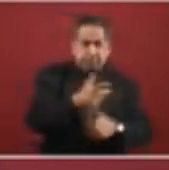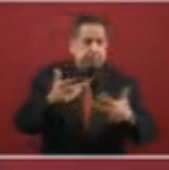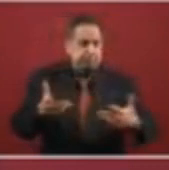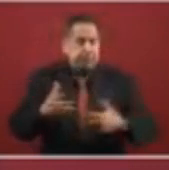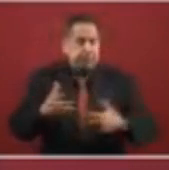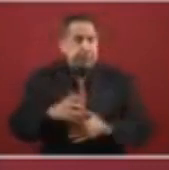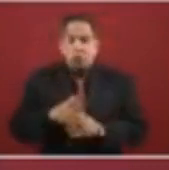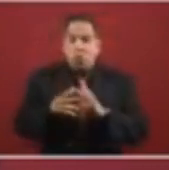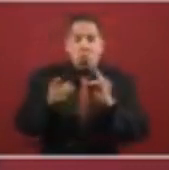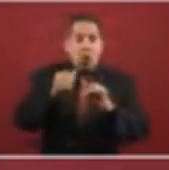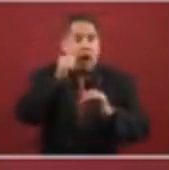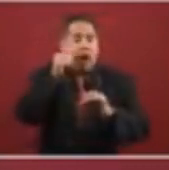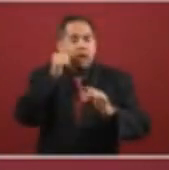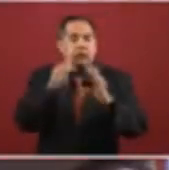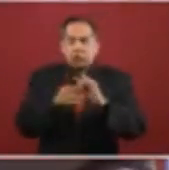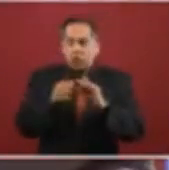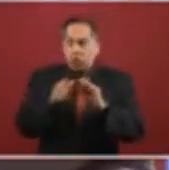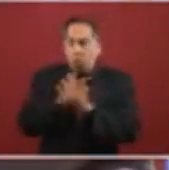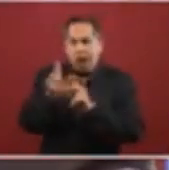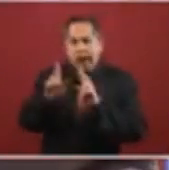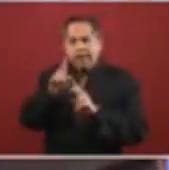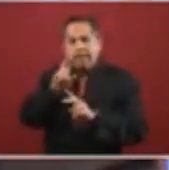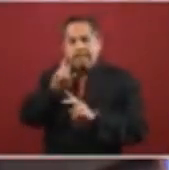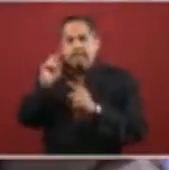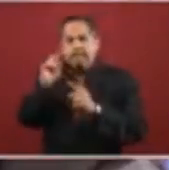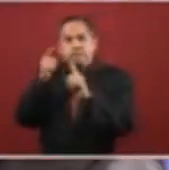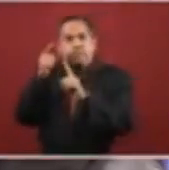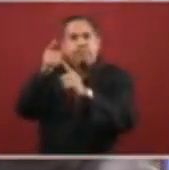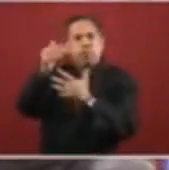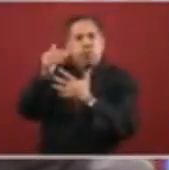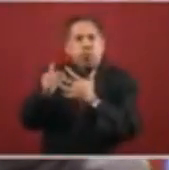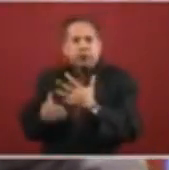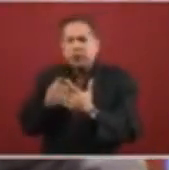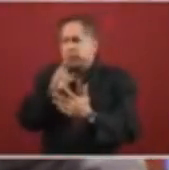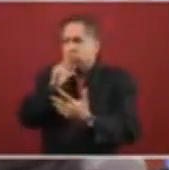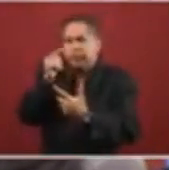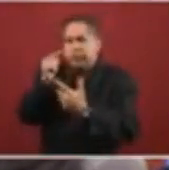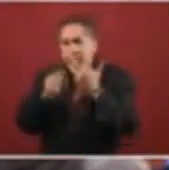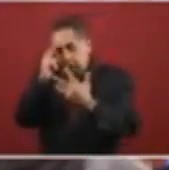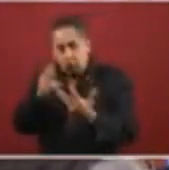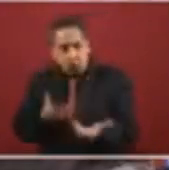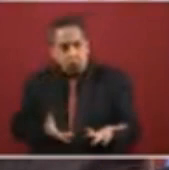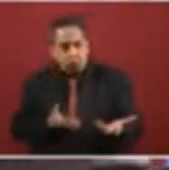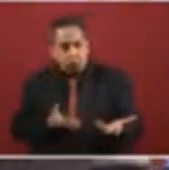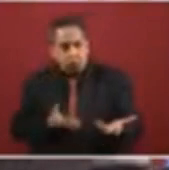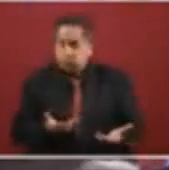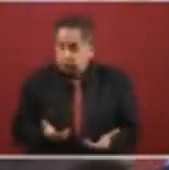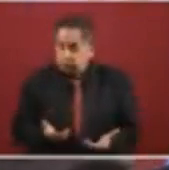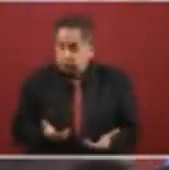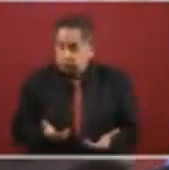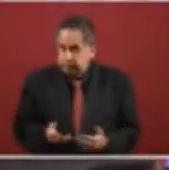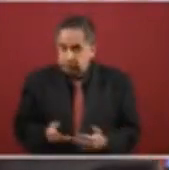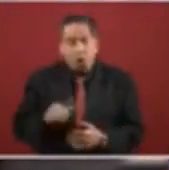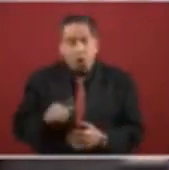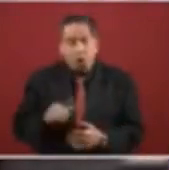have to do with what I would call the agendas of preoccupations of Mexico.